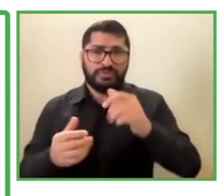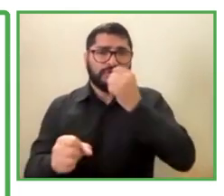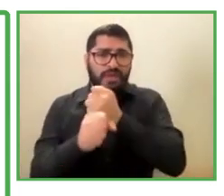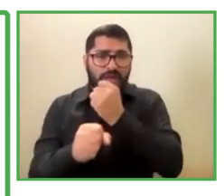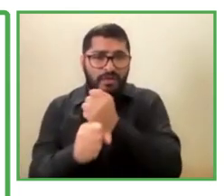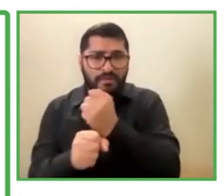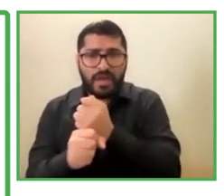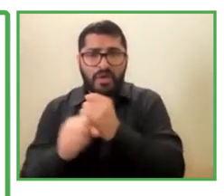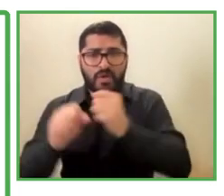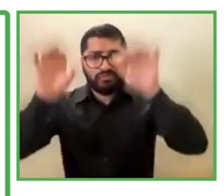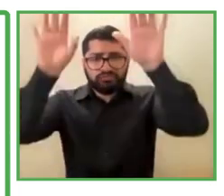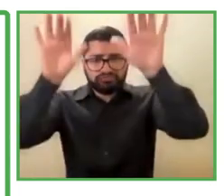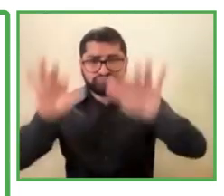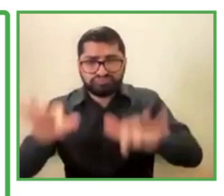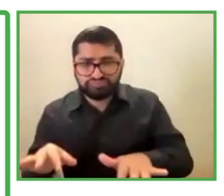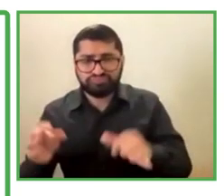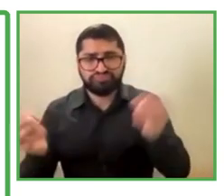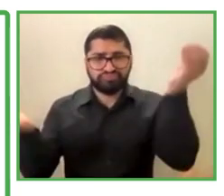workshops.